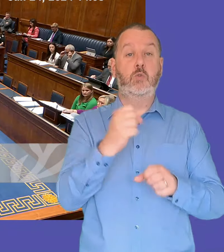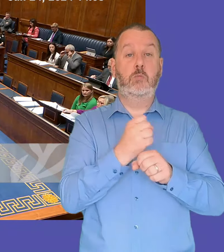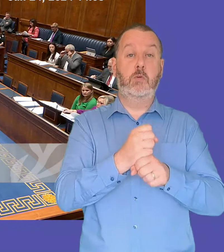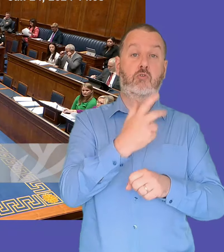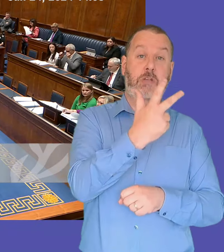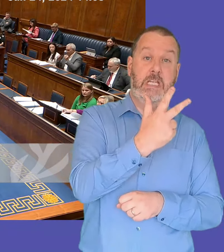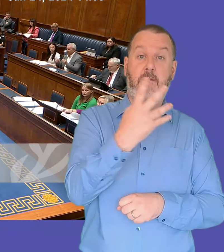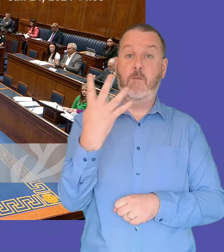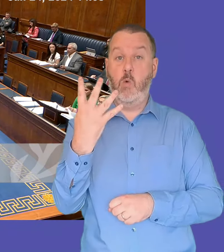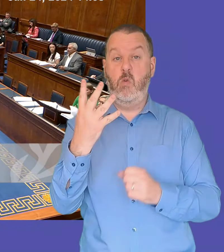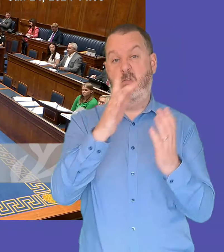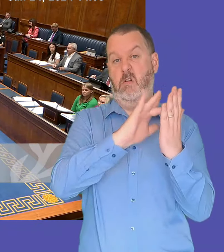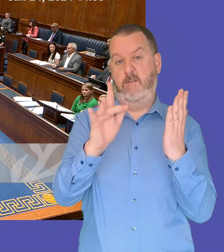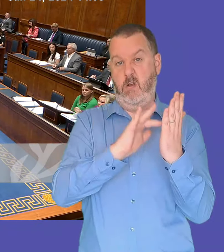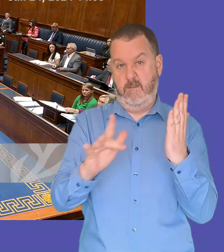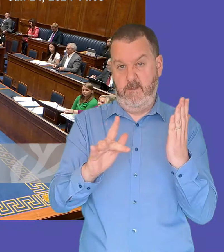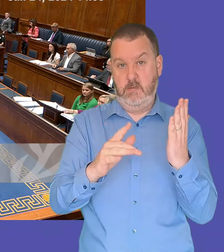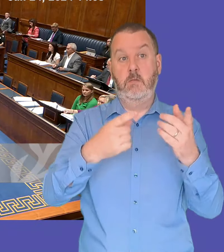i call mark darken